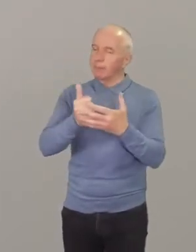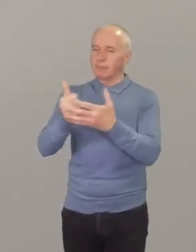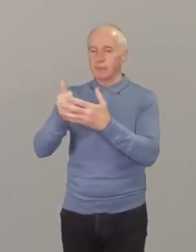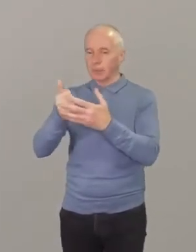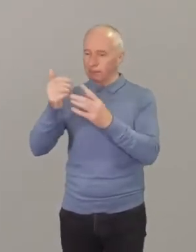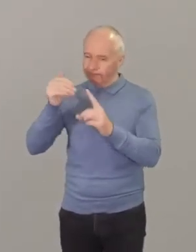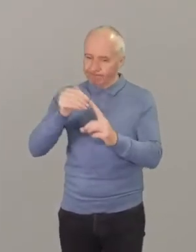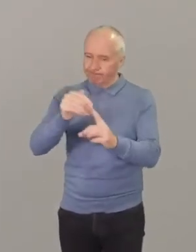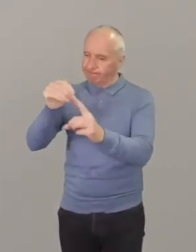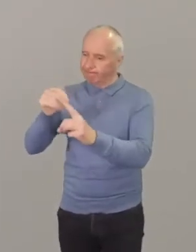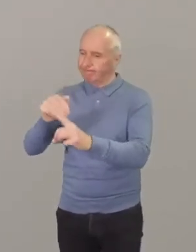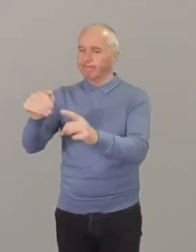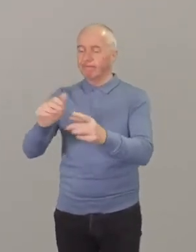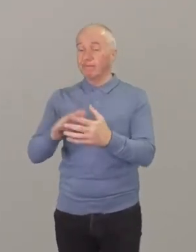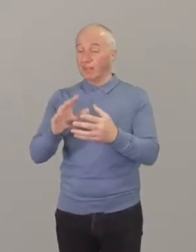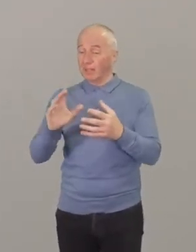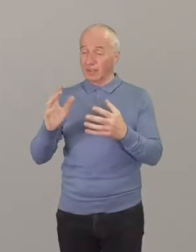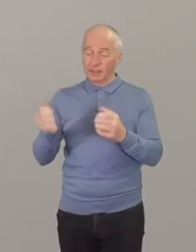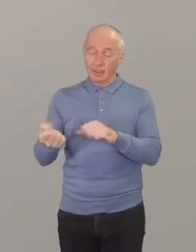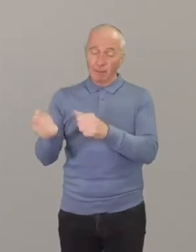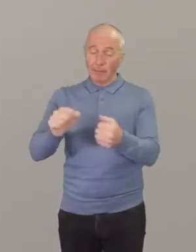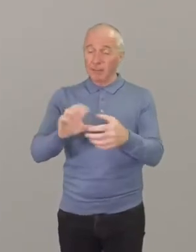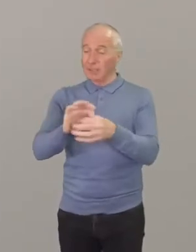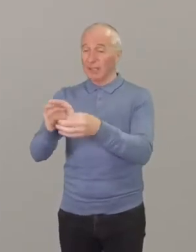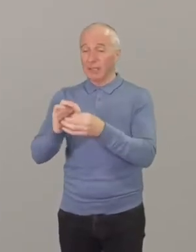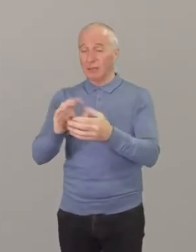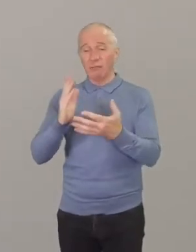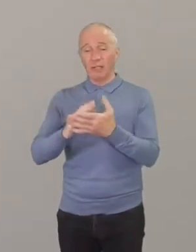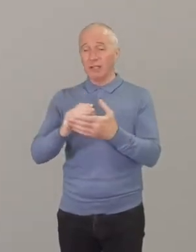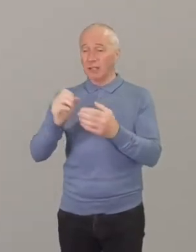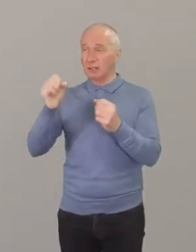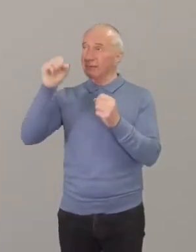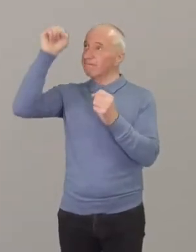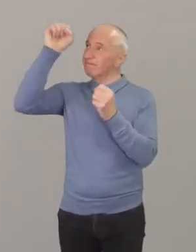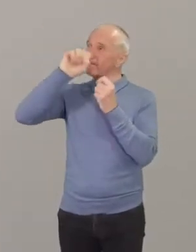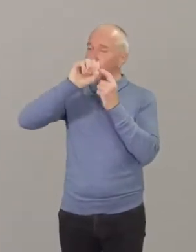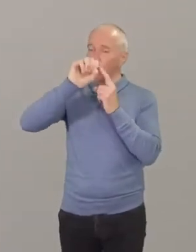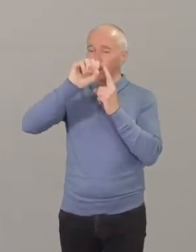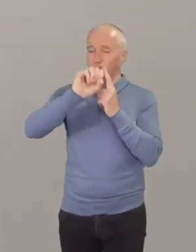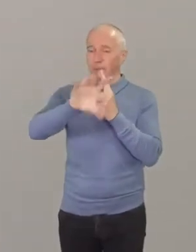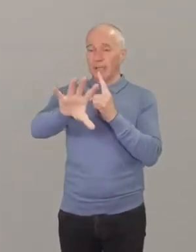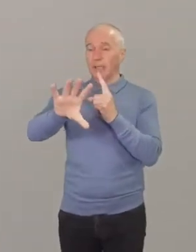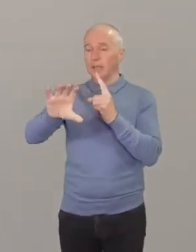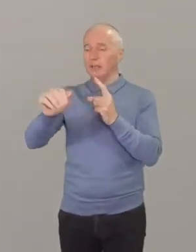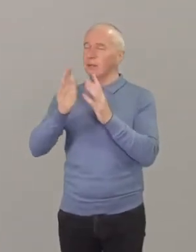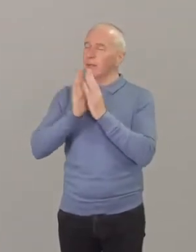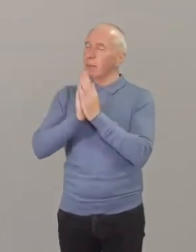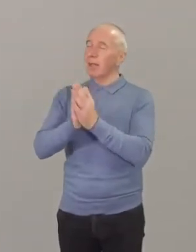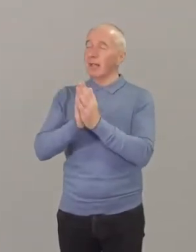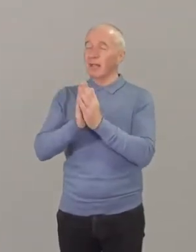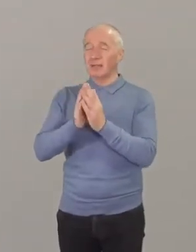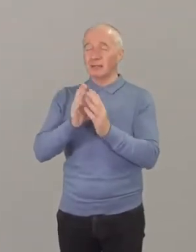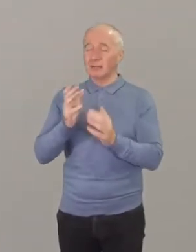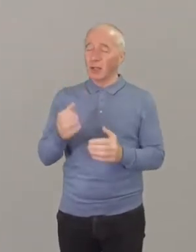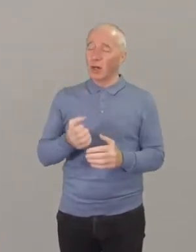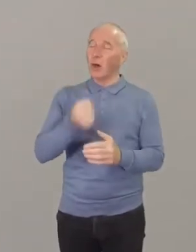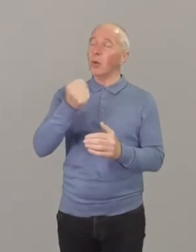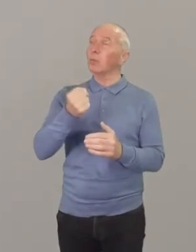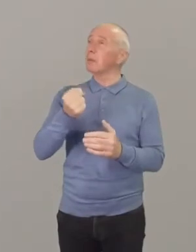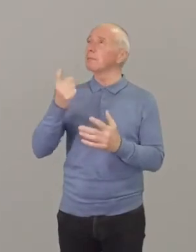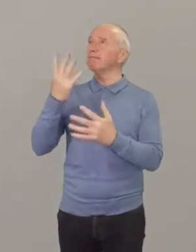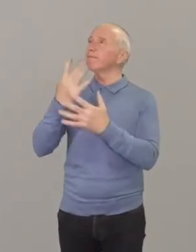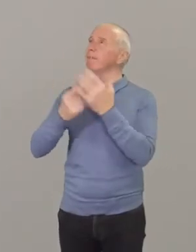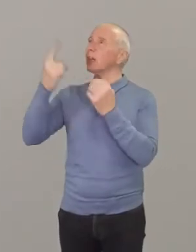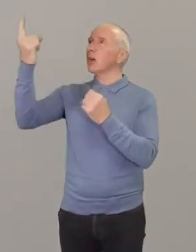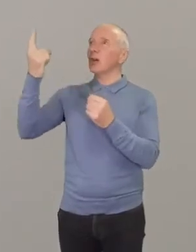as Baptists together we have truly been beacons of prayer and beacons of hope wherever God has placed us and I know that for some of you